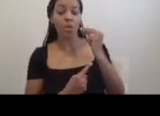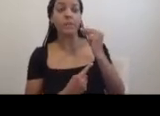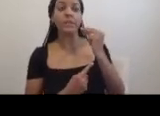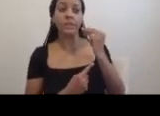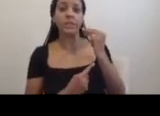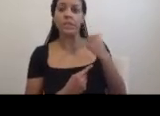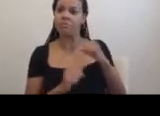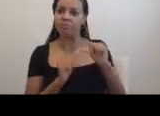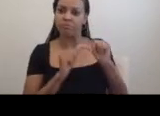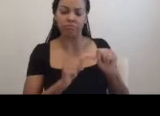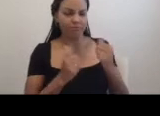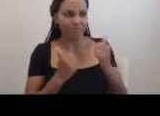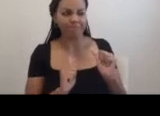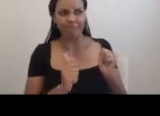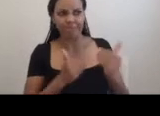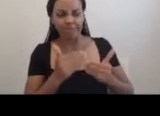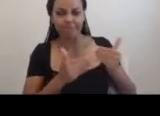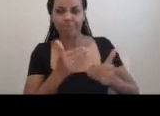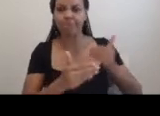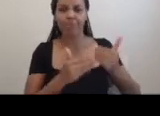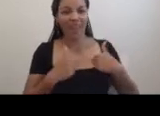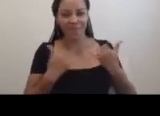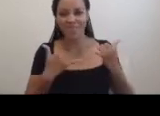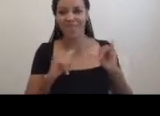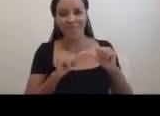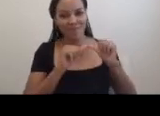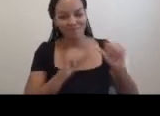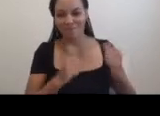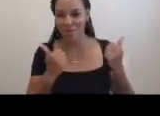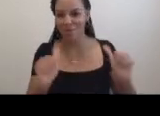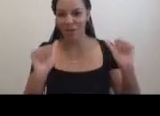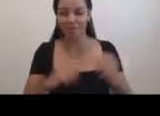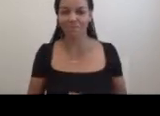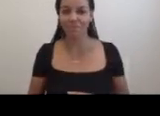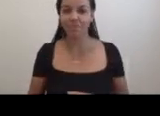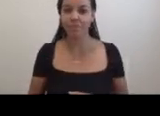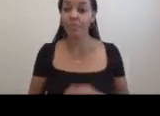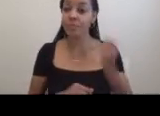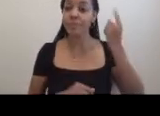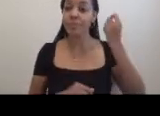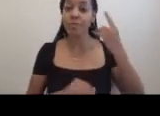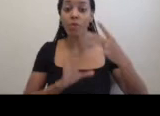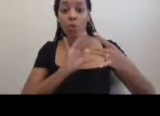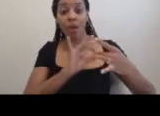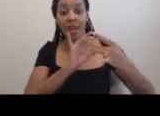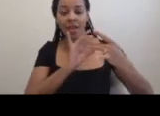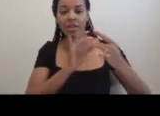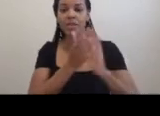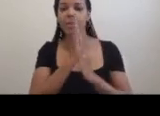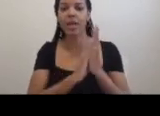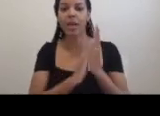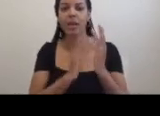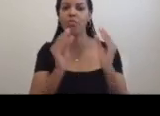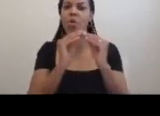and I am still keeping trying. The relationship became more complex